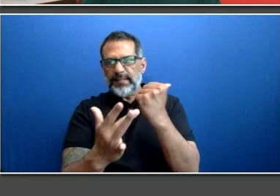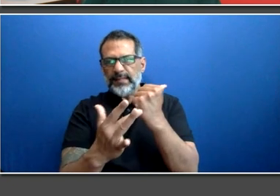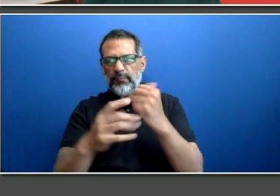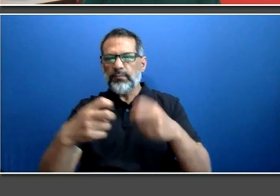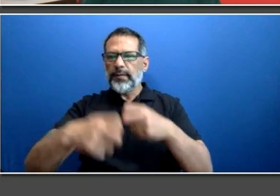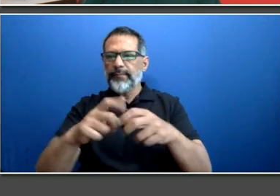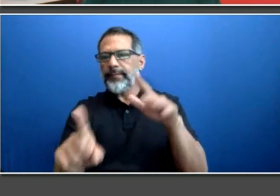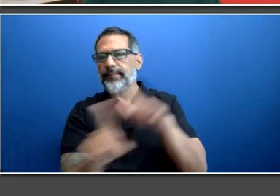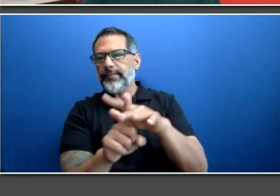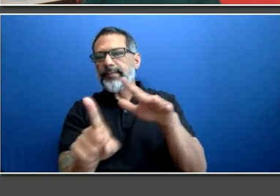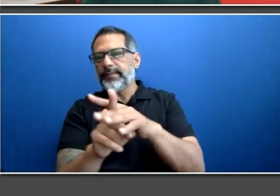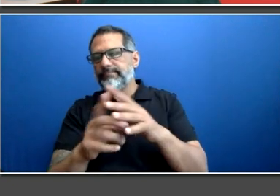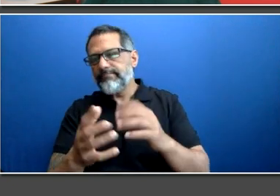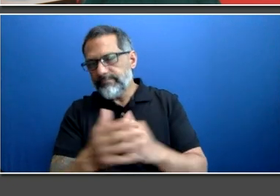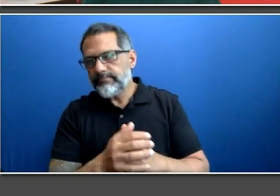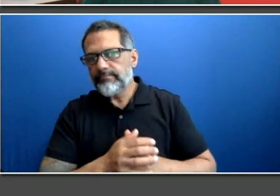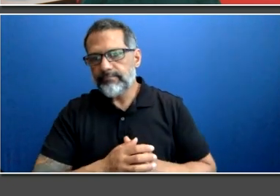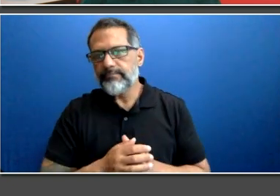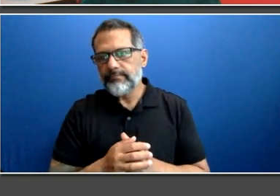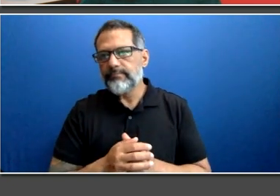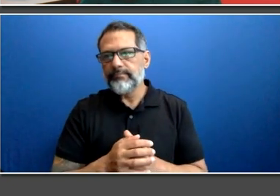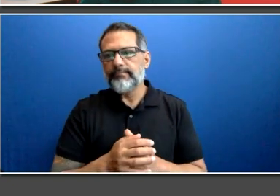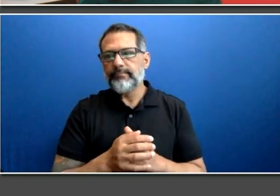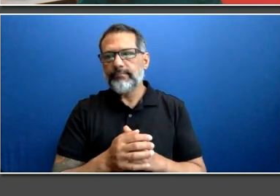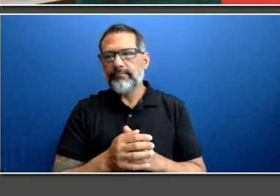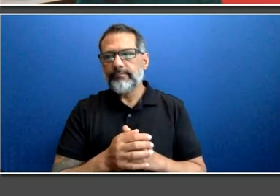I think Marika will be joining very shortly. day.